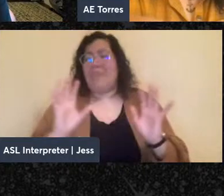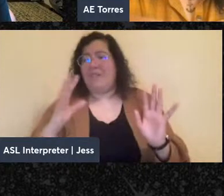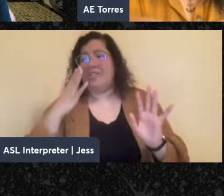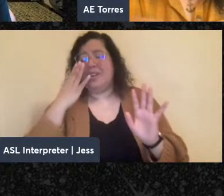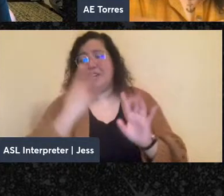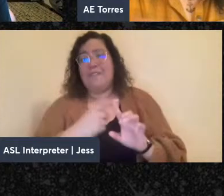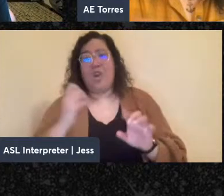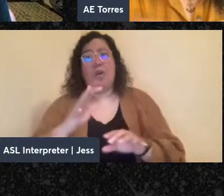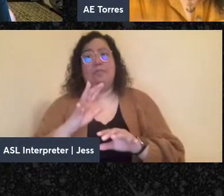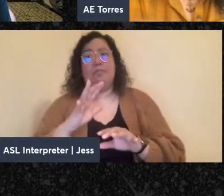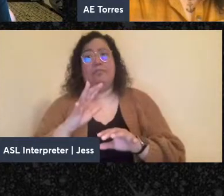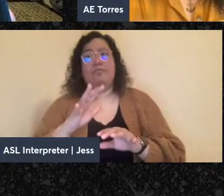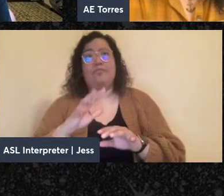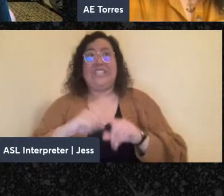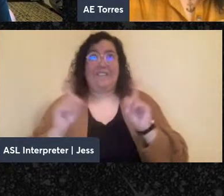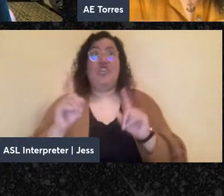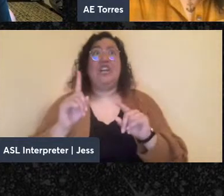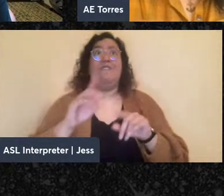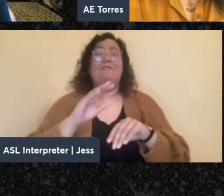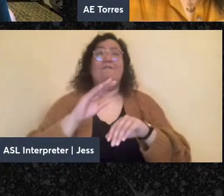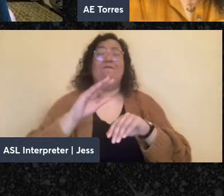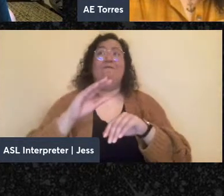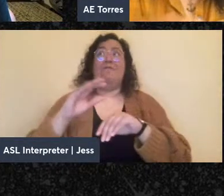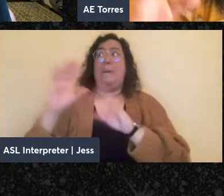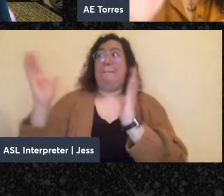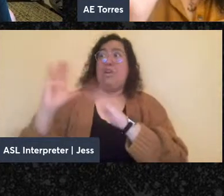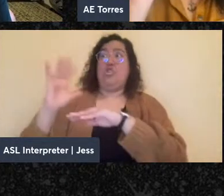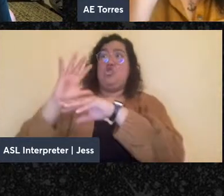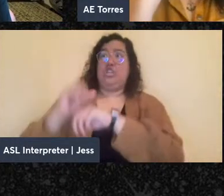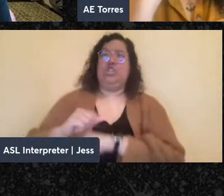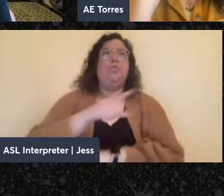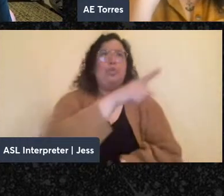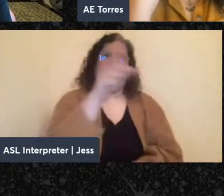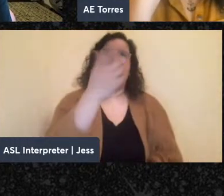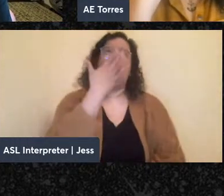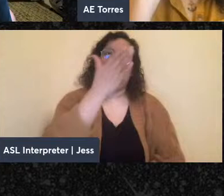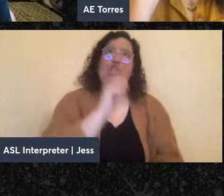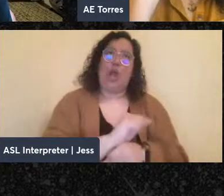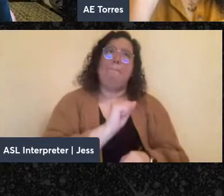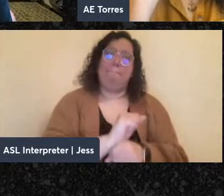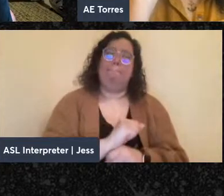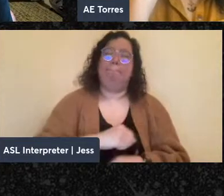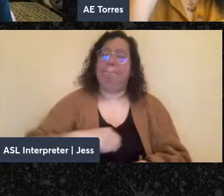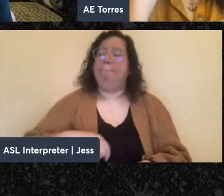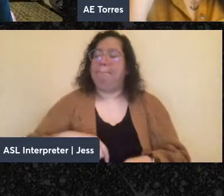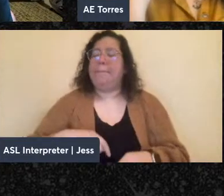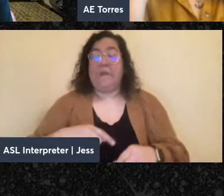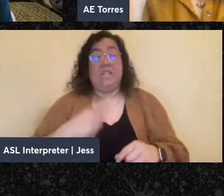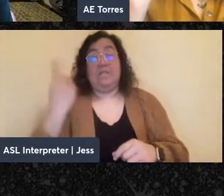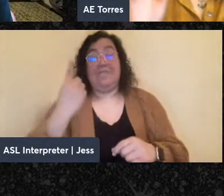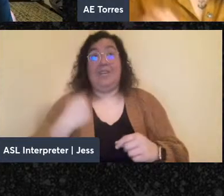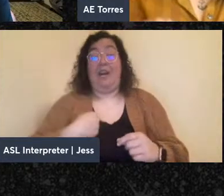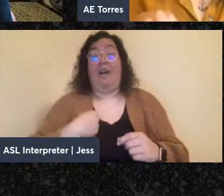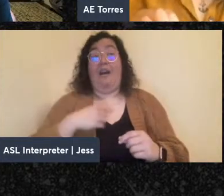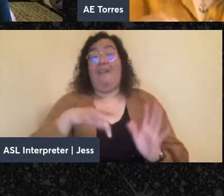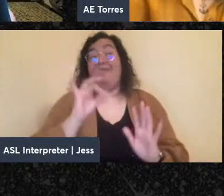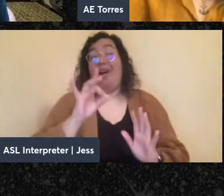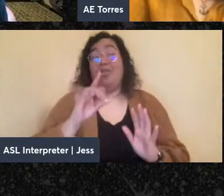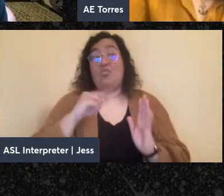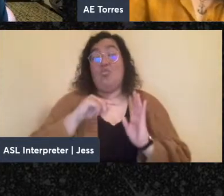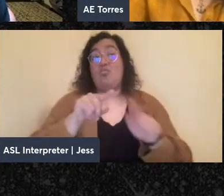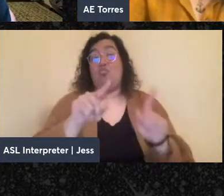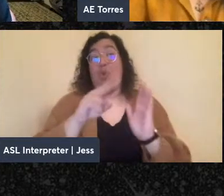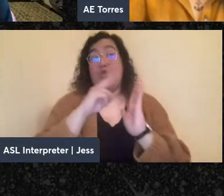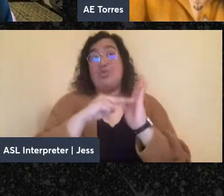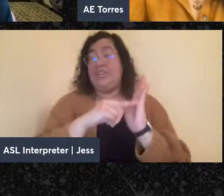might expect that, but you all still do a great job in evoking that. So, that's one of the things I got from reading the book. So, Ana? Yeah,